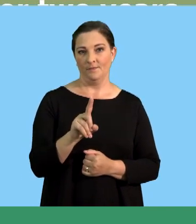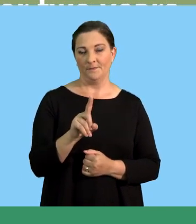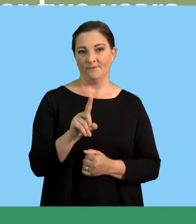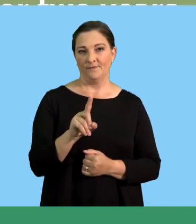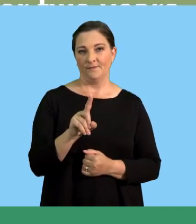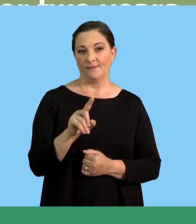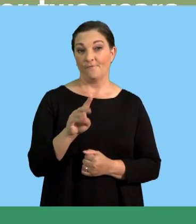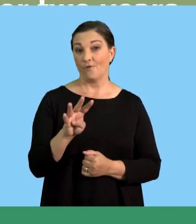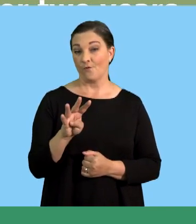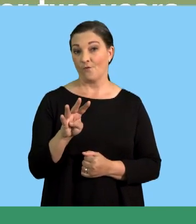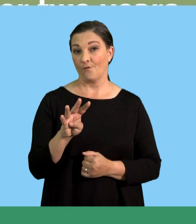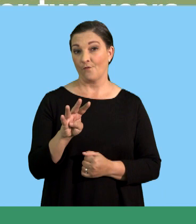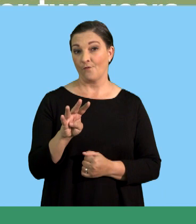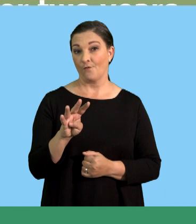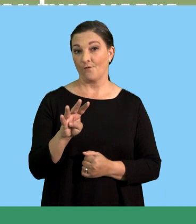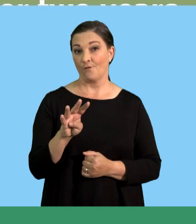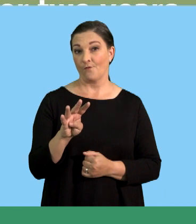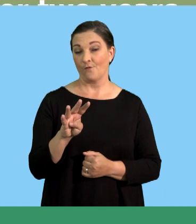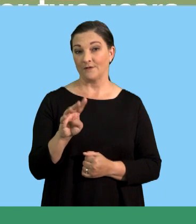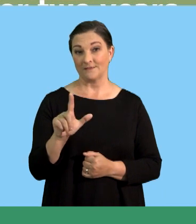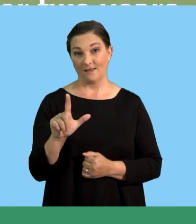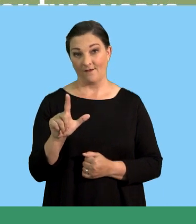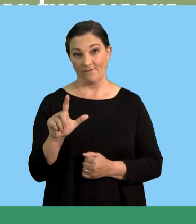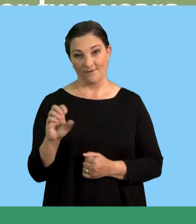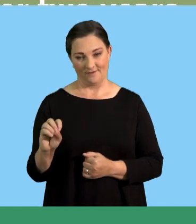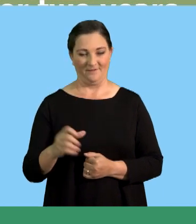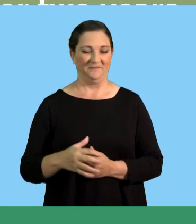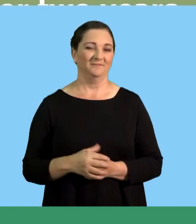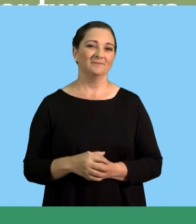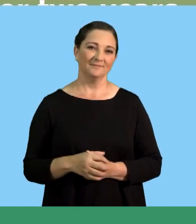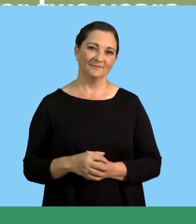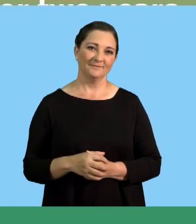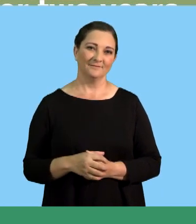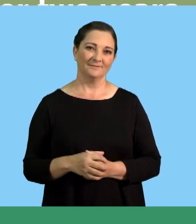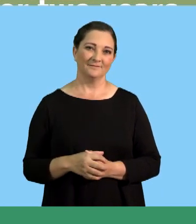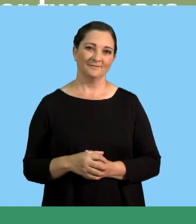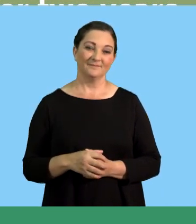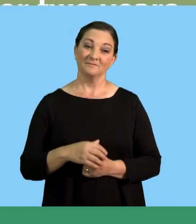,470.